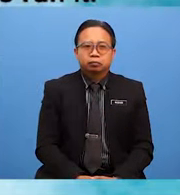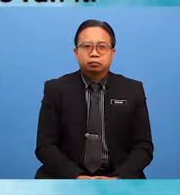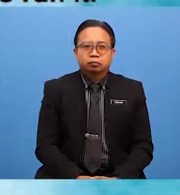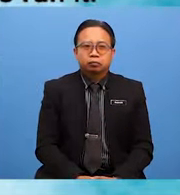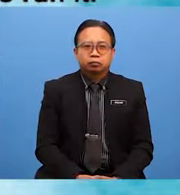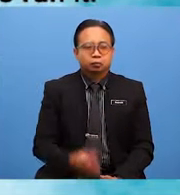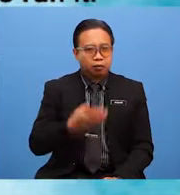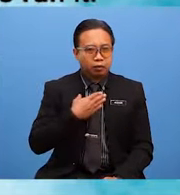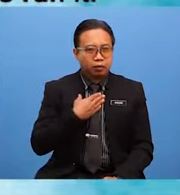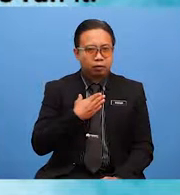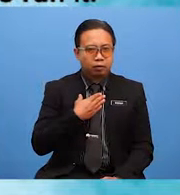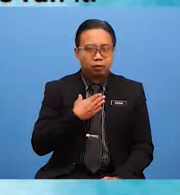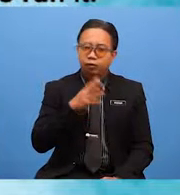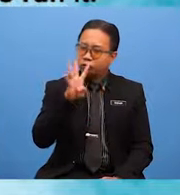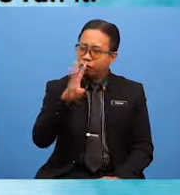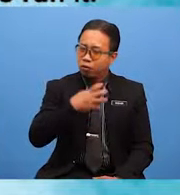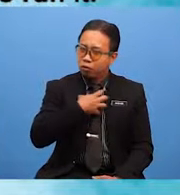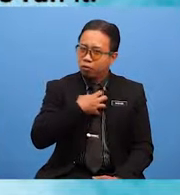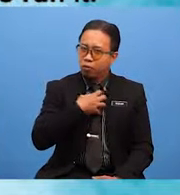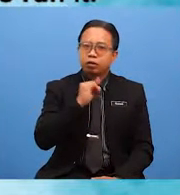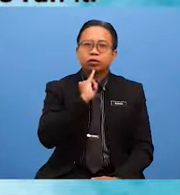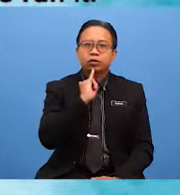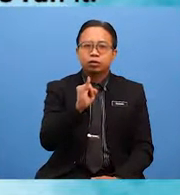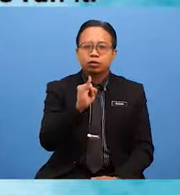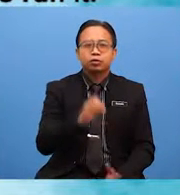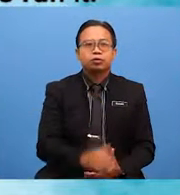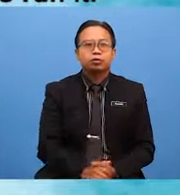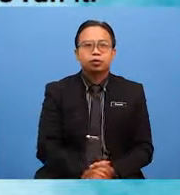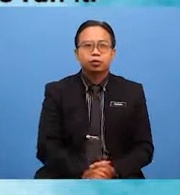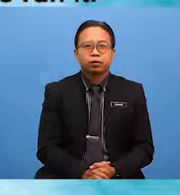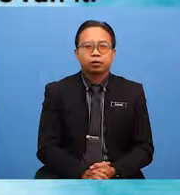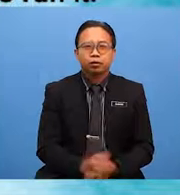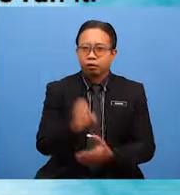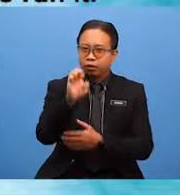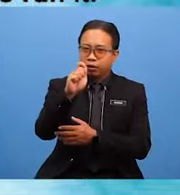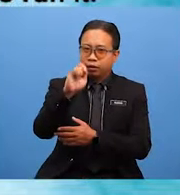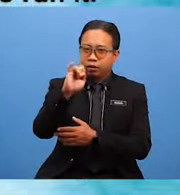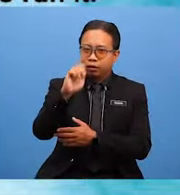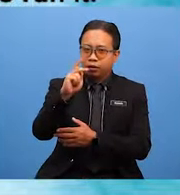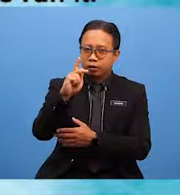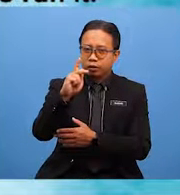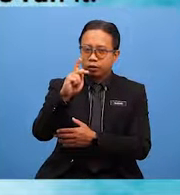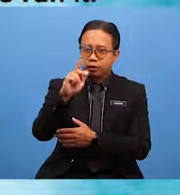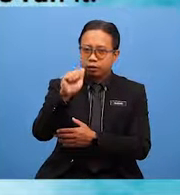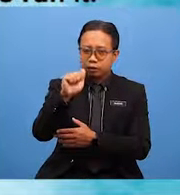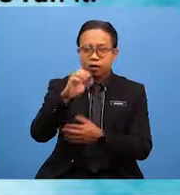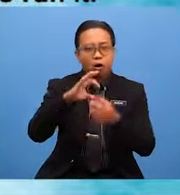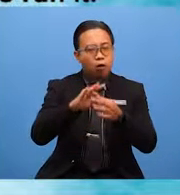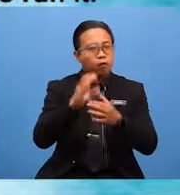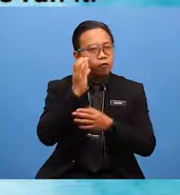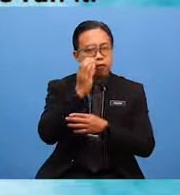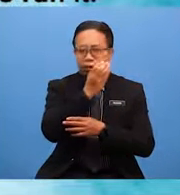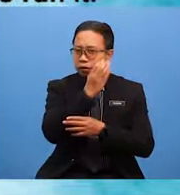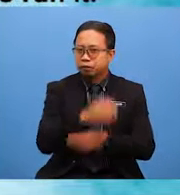My fourth complaint pertains to the etiquette of the canteen workers. Not